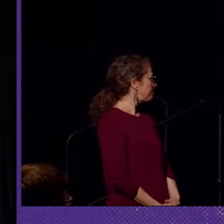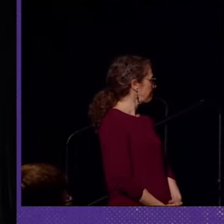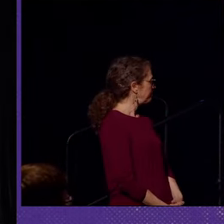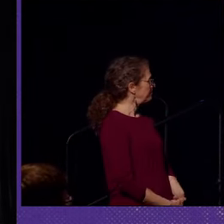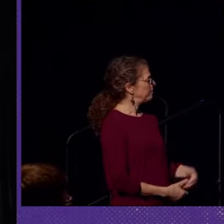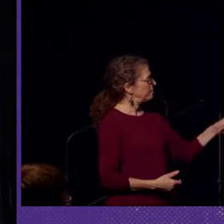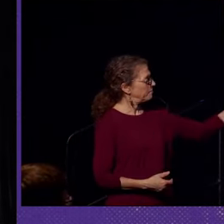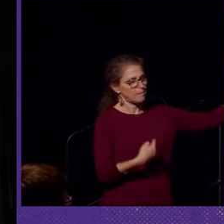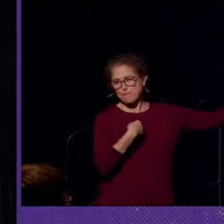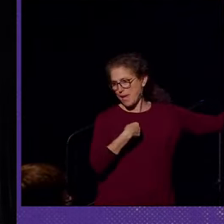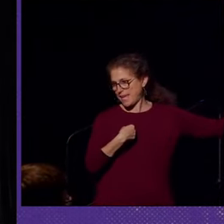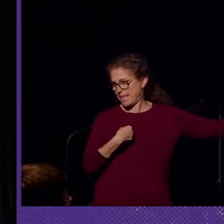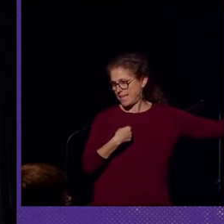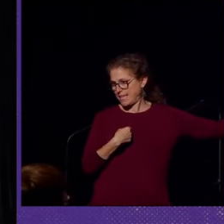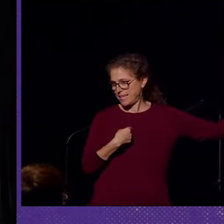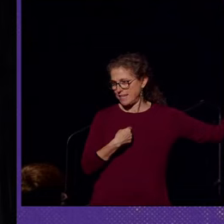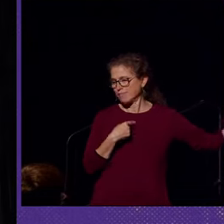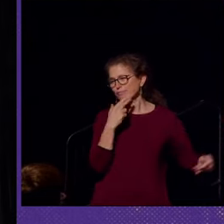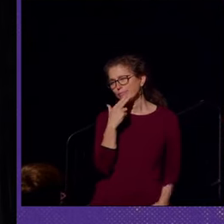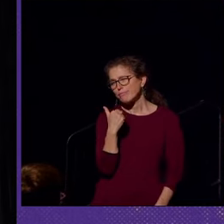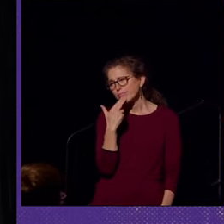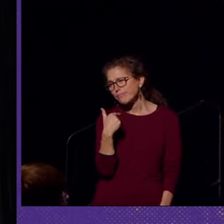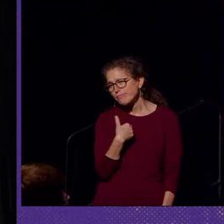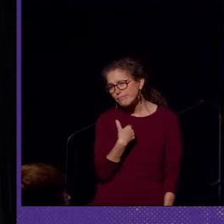Here's me. I'm quite adorable.